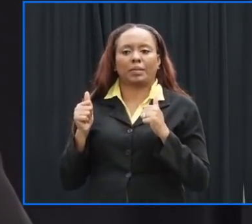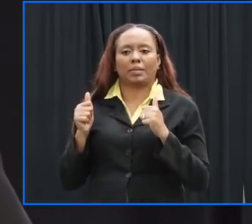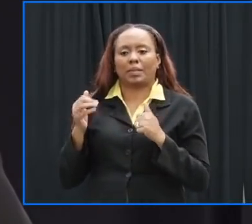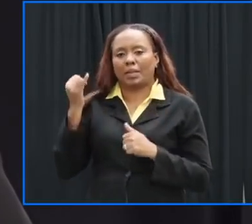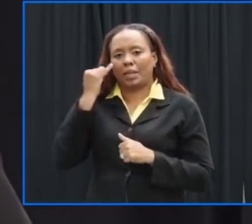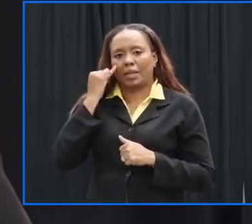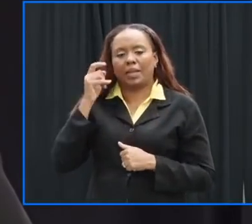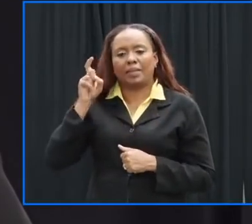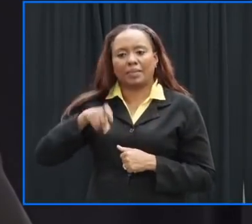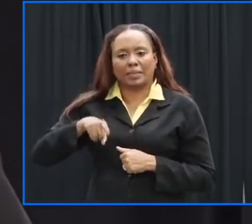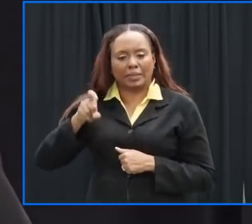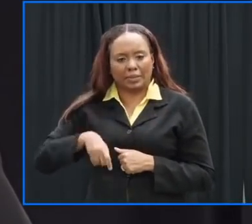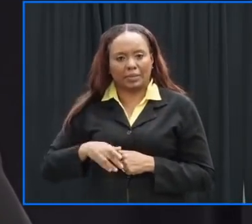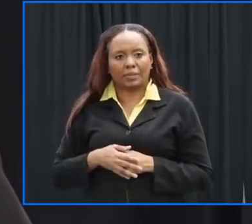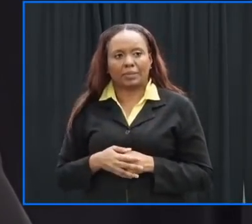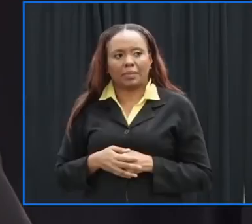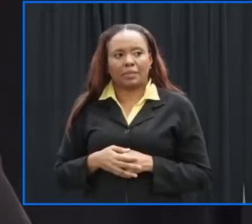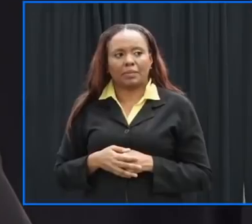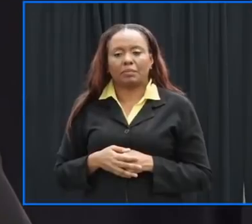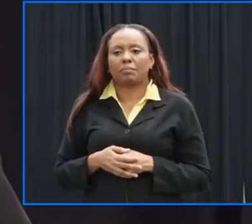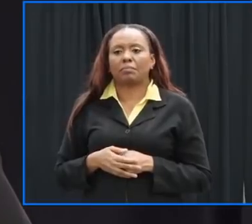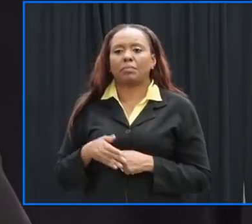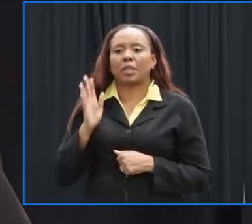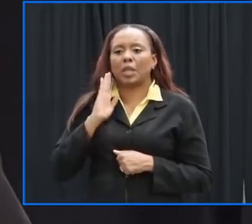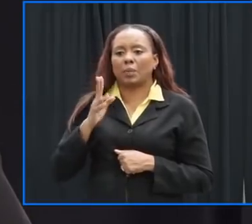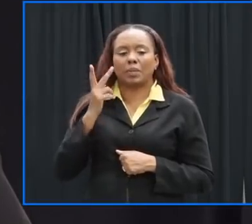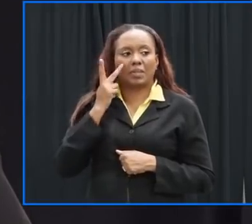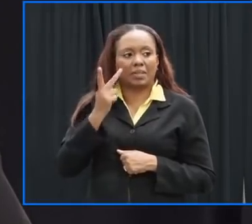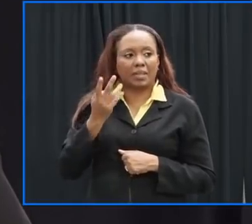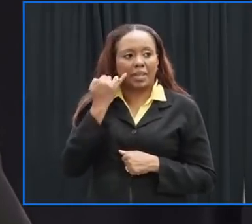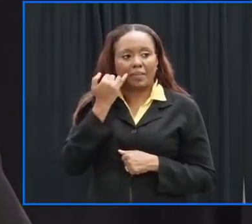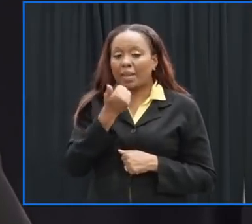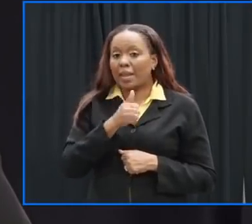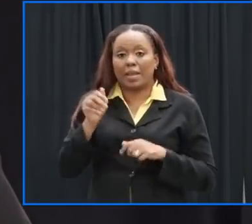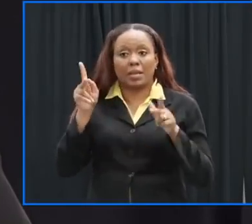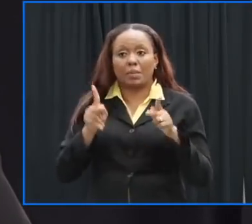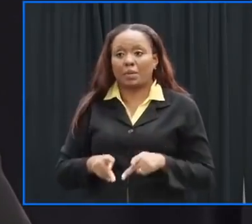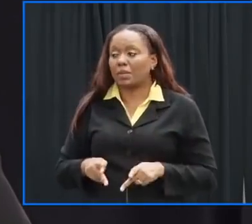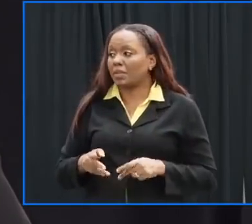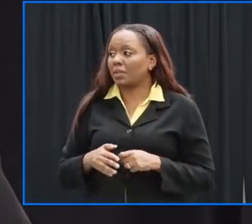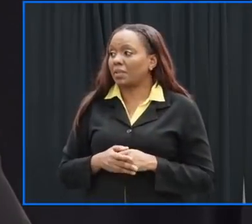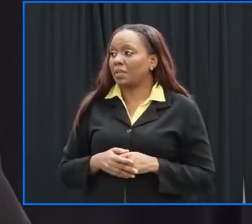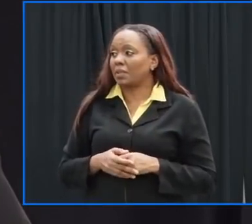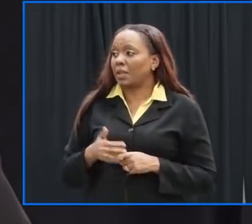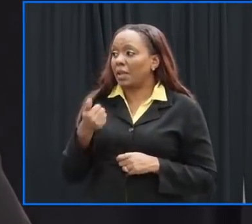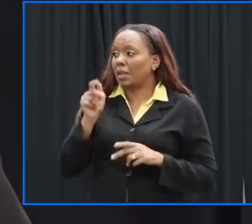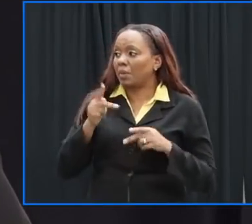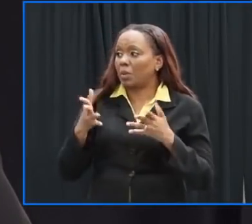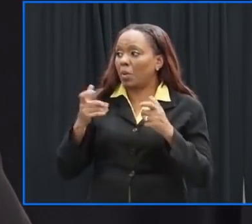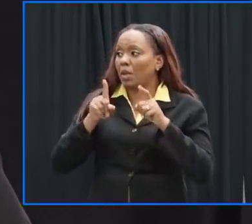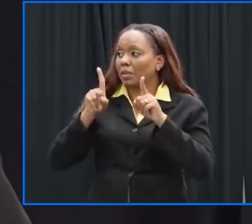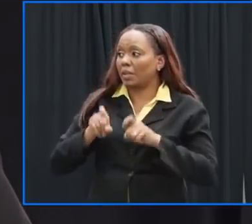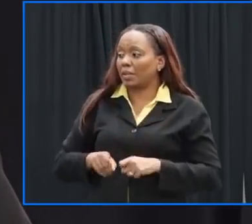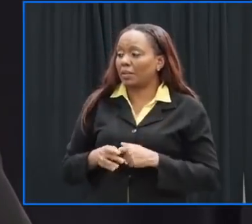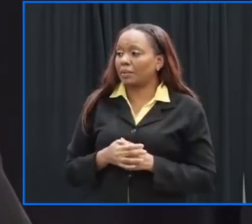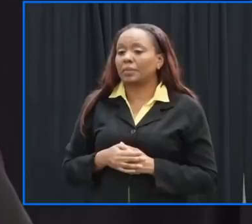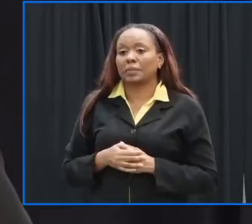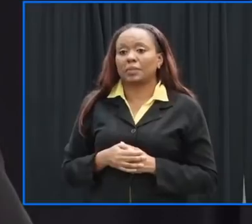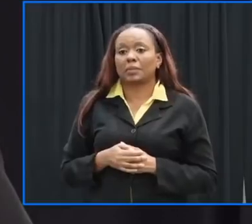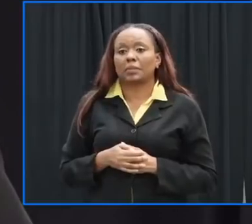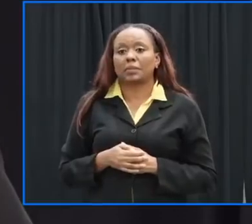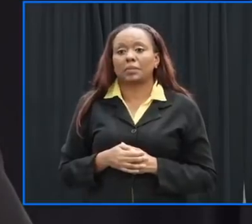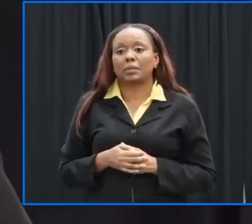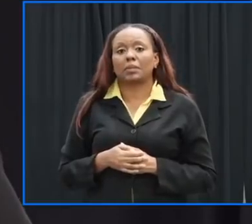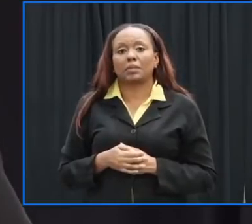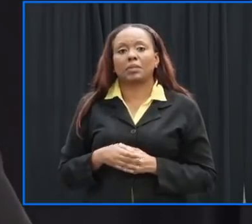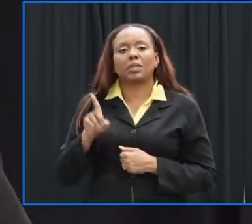if necessary so i would ask that we put that in place dr george i think that the young lady has made a good point and that we would